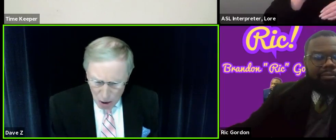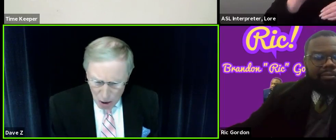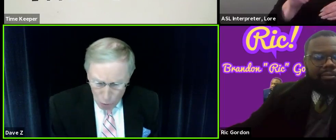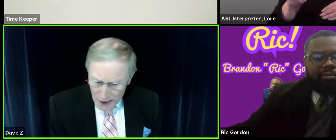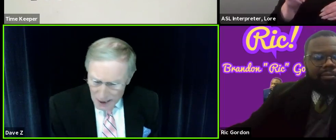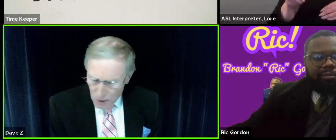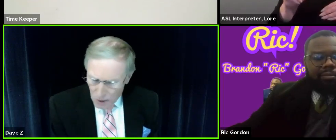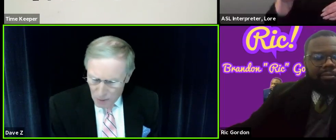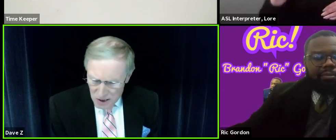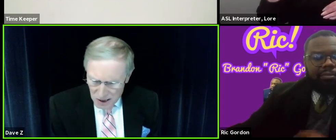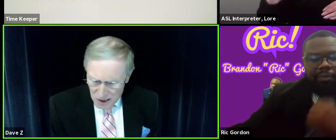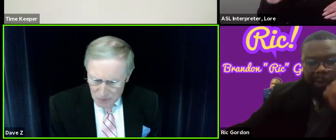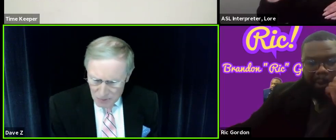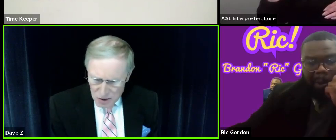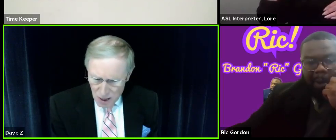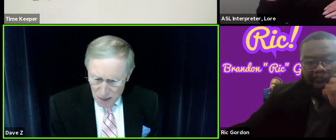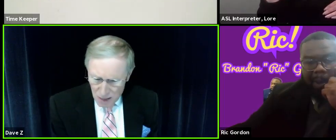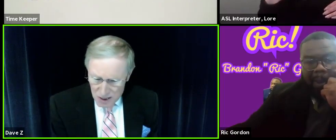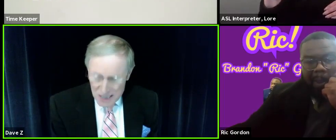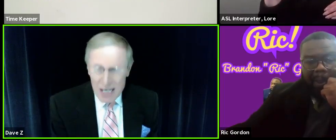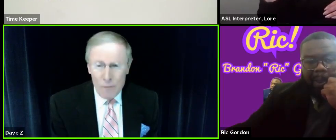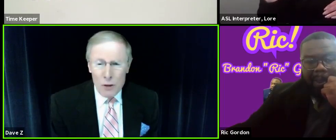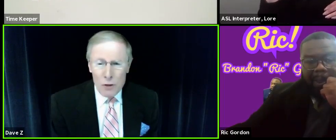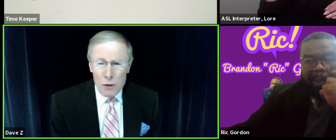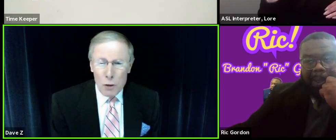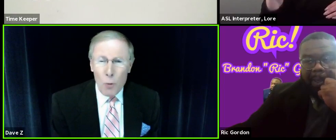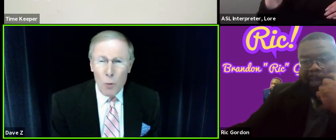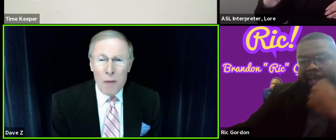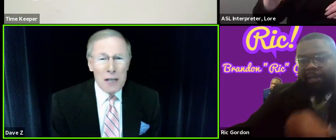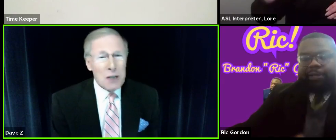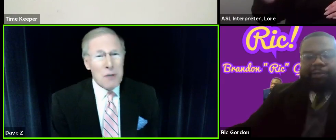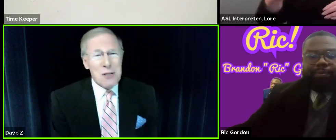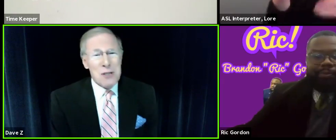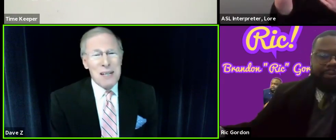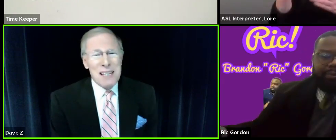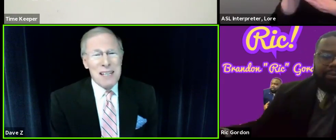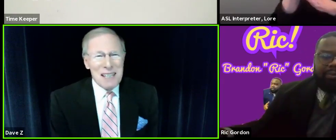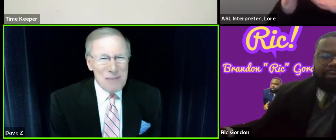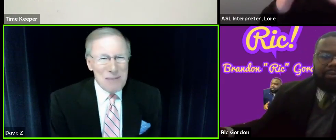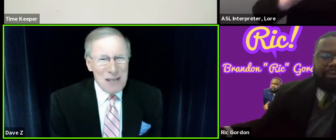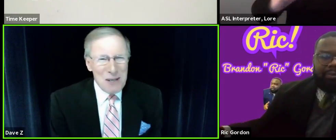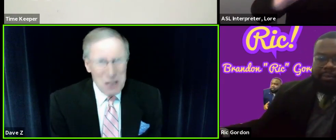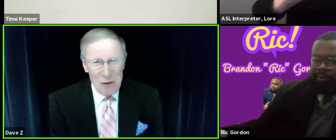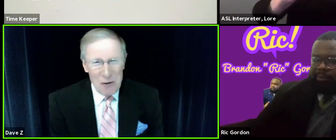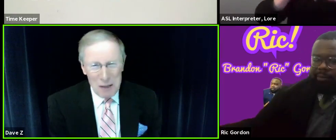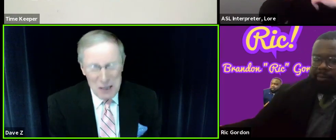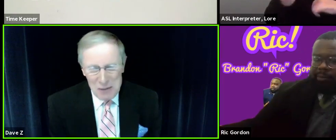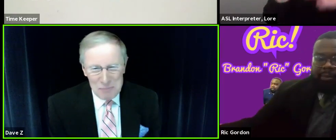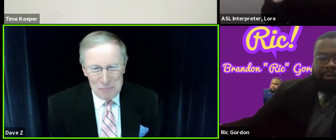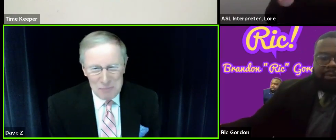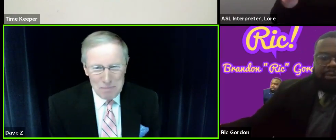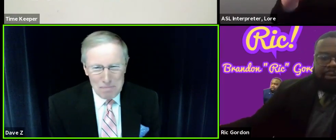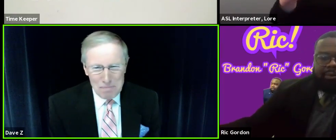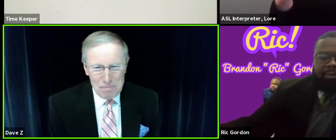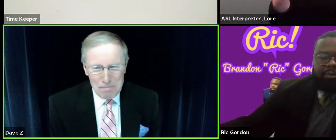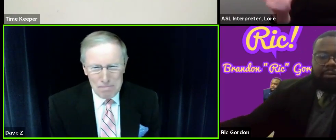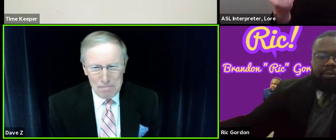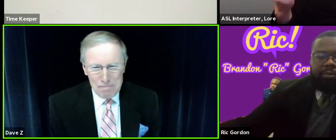Rodney Roberts. Mr. Roberts, it's time for you to do your one-minute commercial. Tell us about yourself, please. Thank